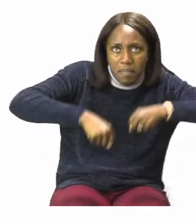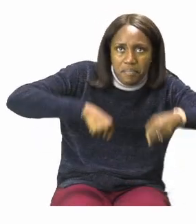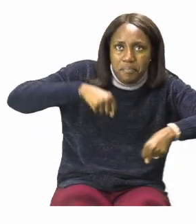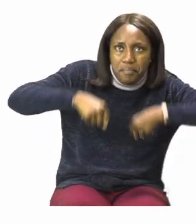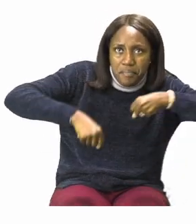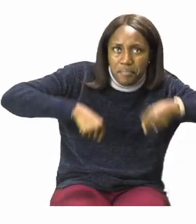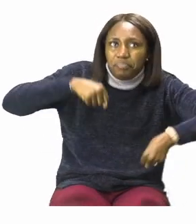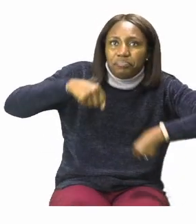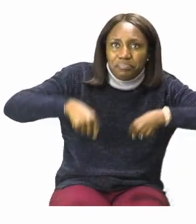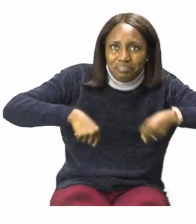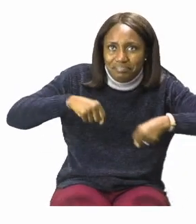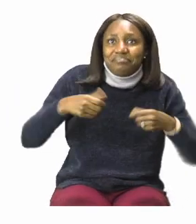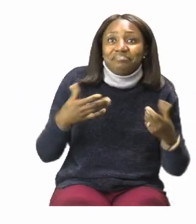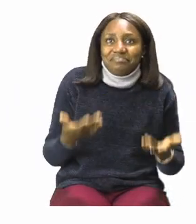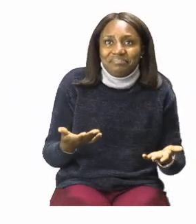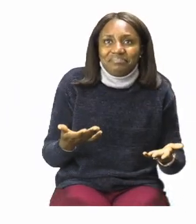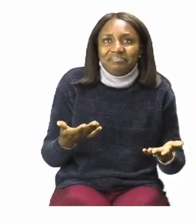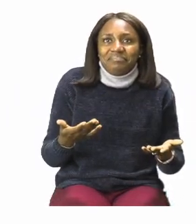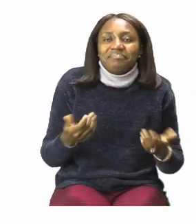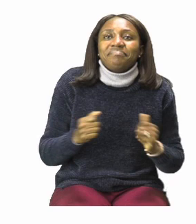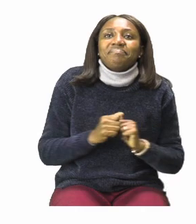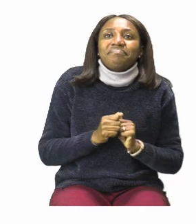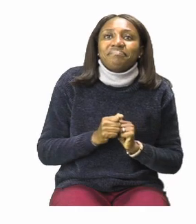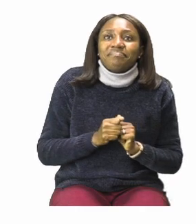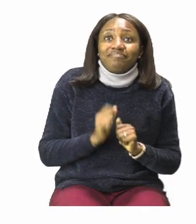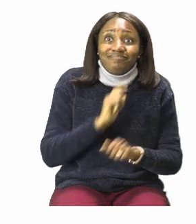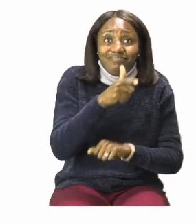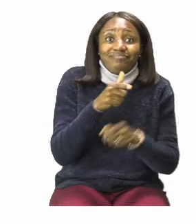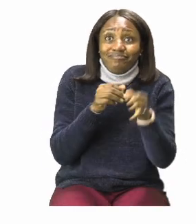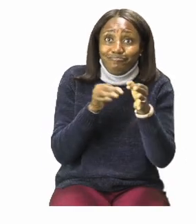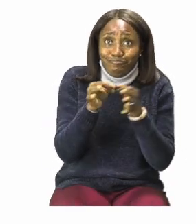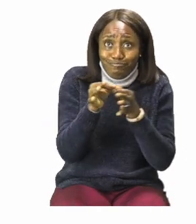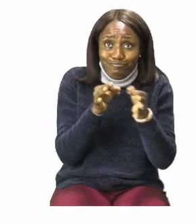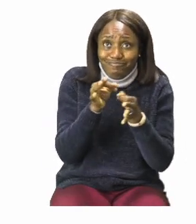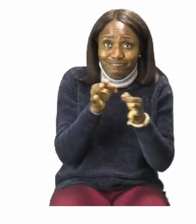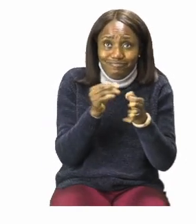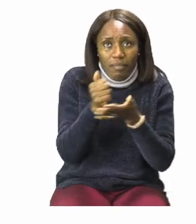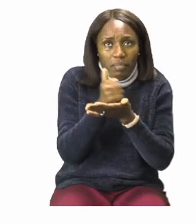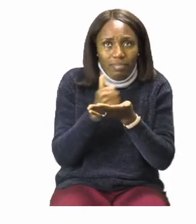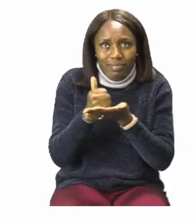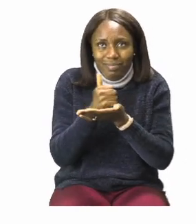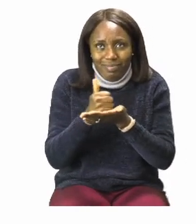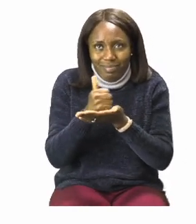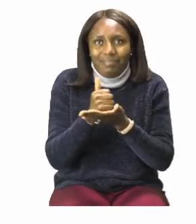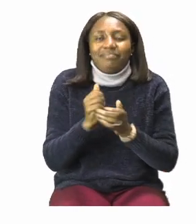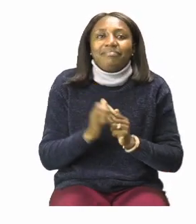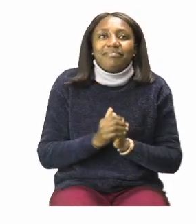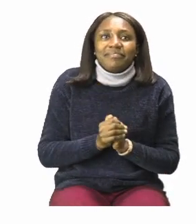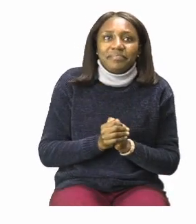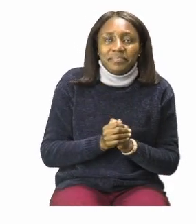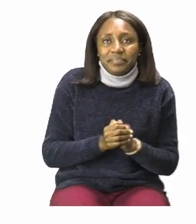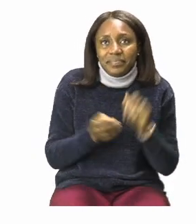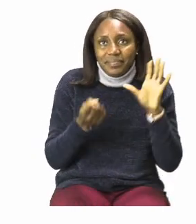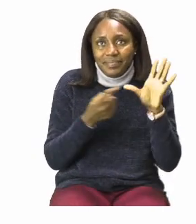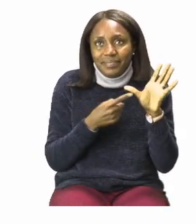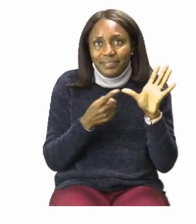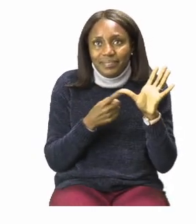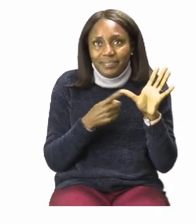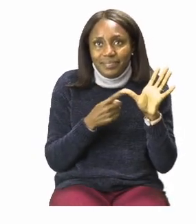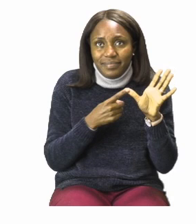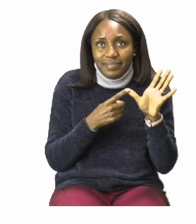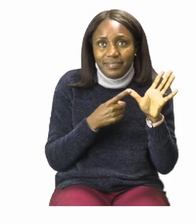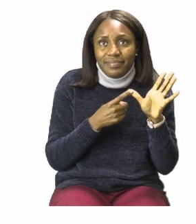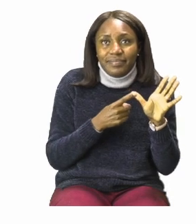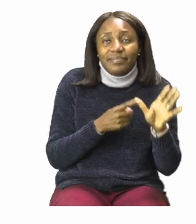is riding a bicycle. We will explain these ones later on. Then the last word that we